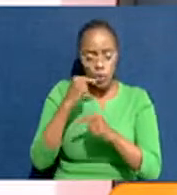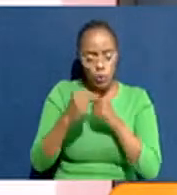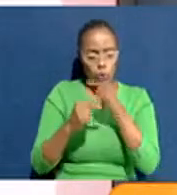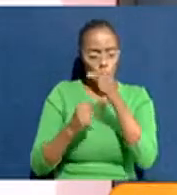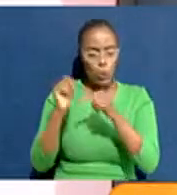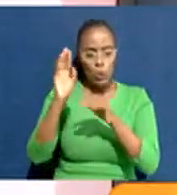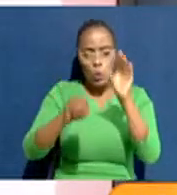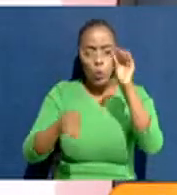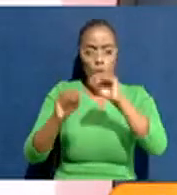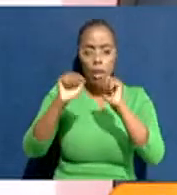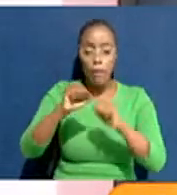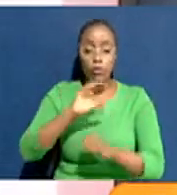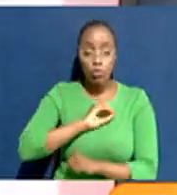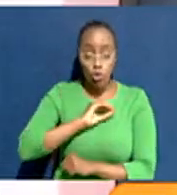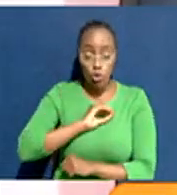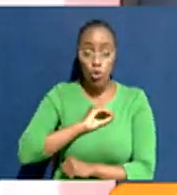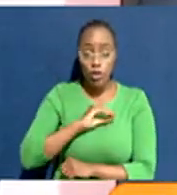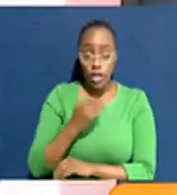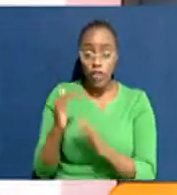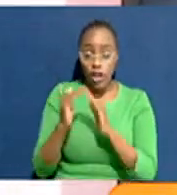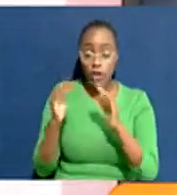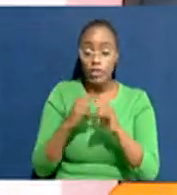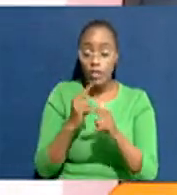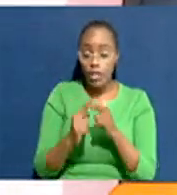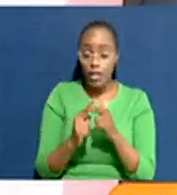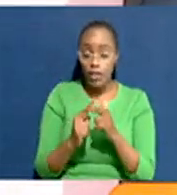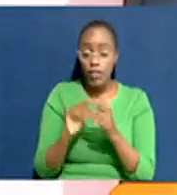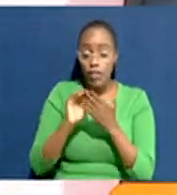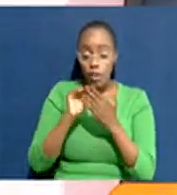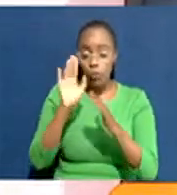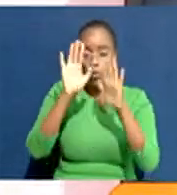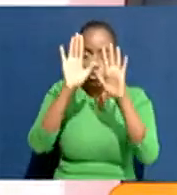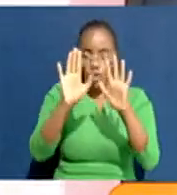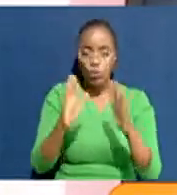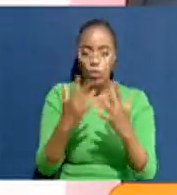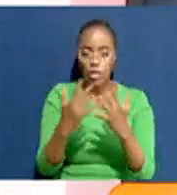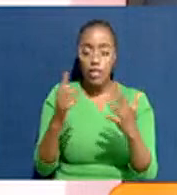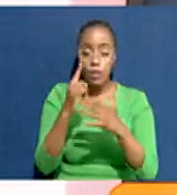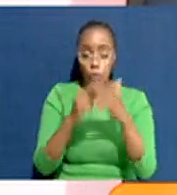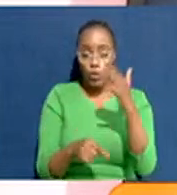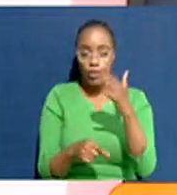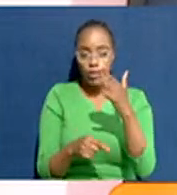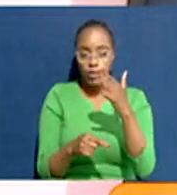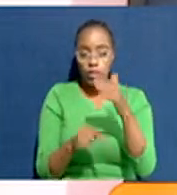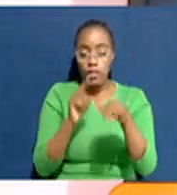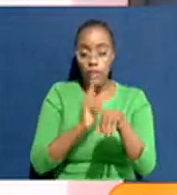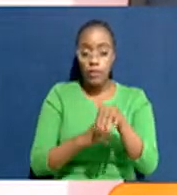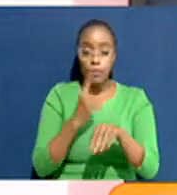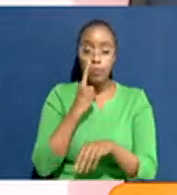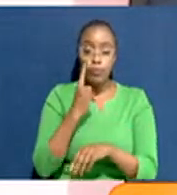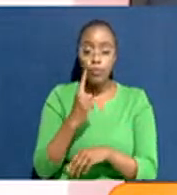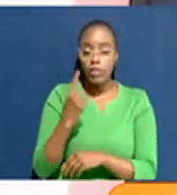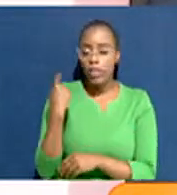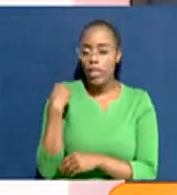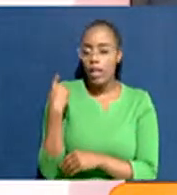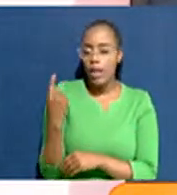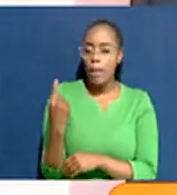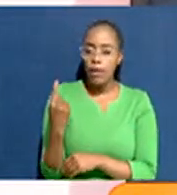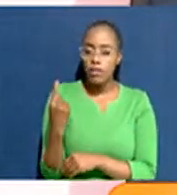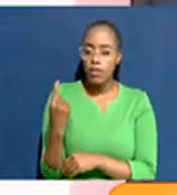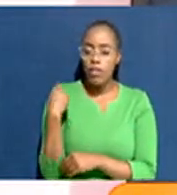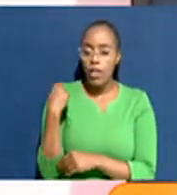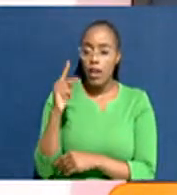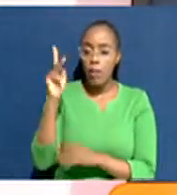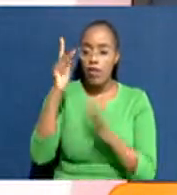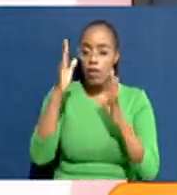you know, when you can actually own it. Correct. You know? Then, but more importantly, when you look at the numbers of, the number